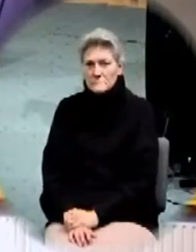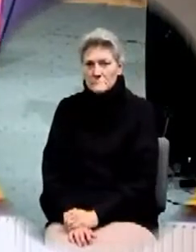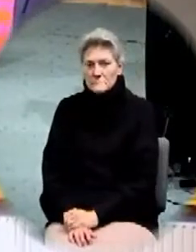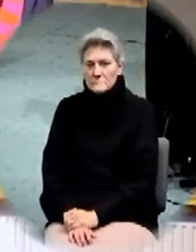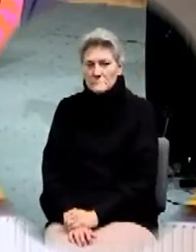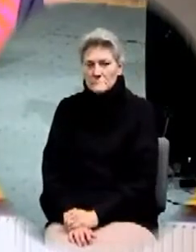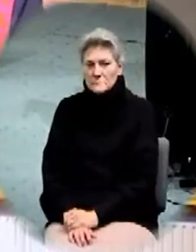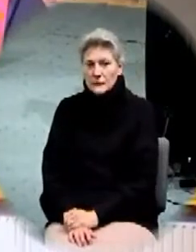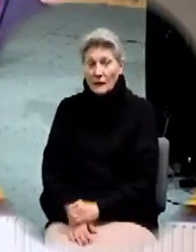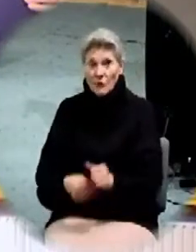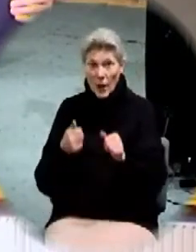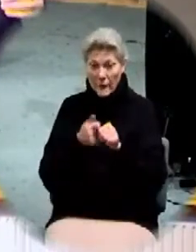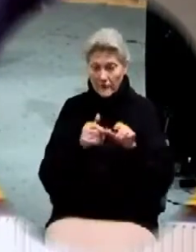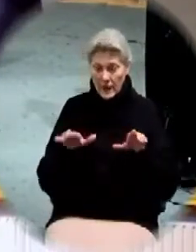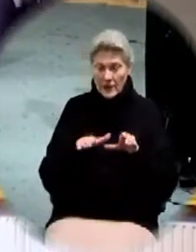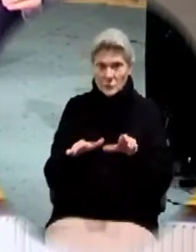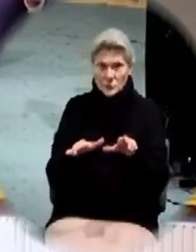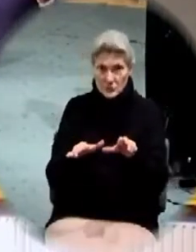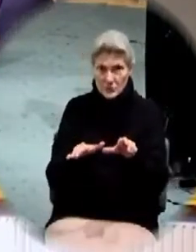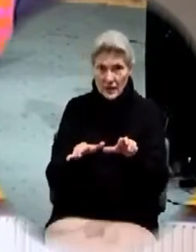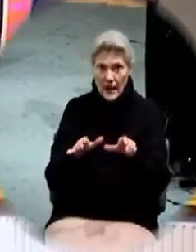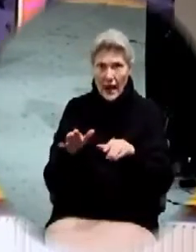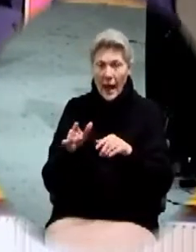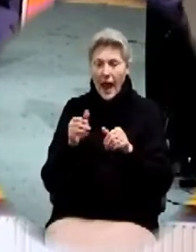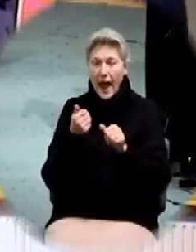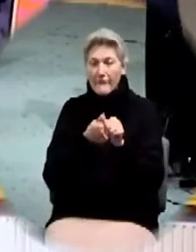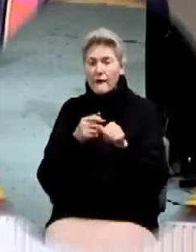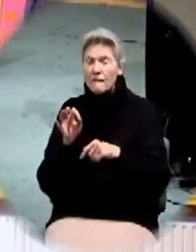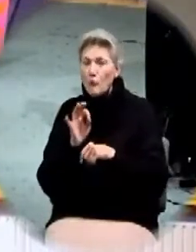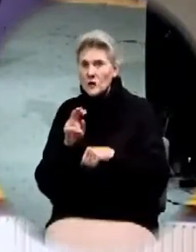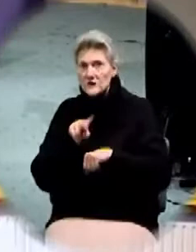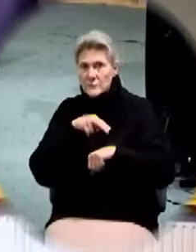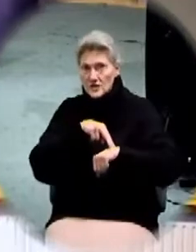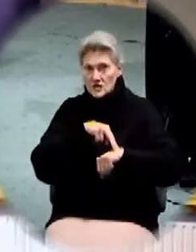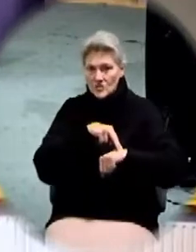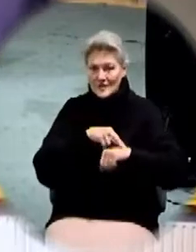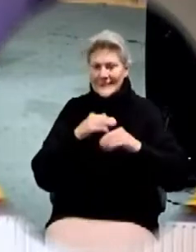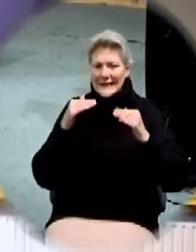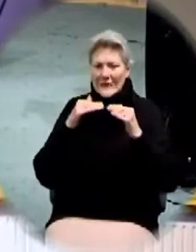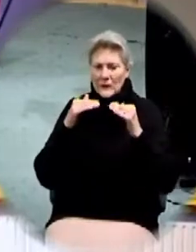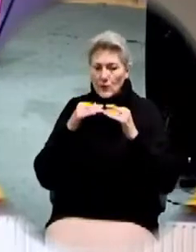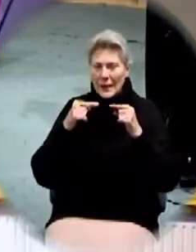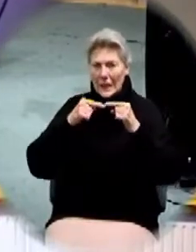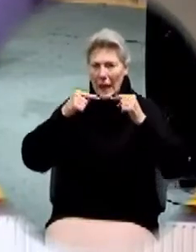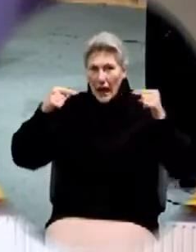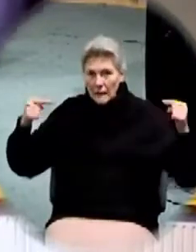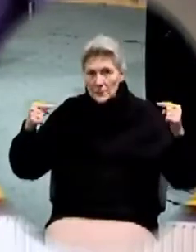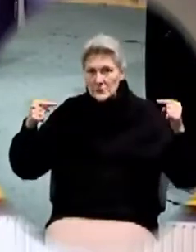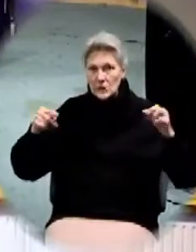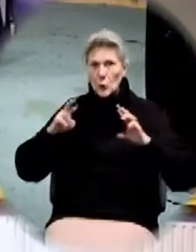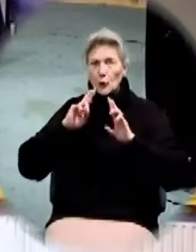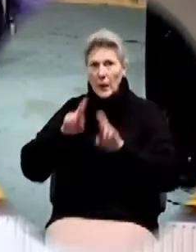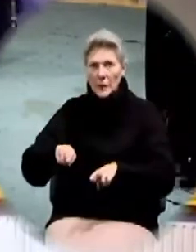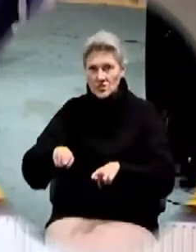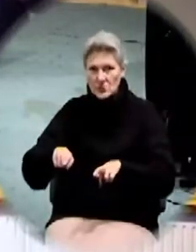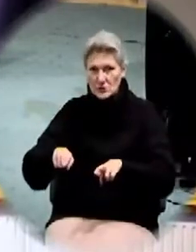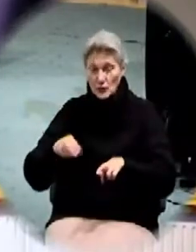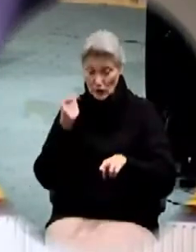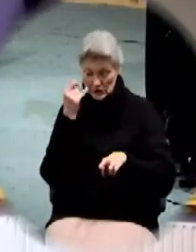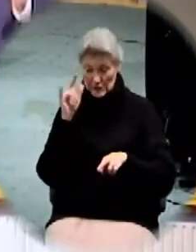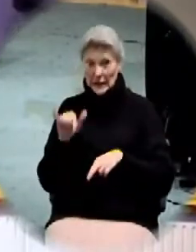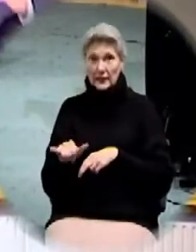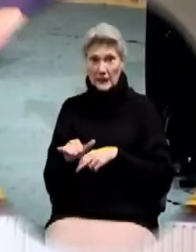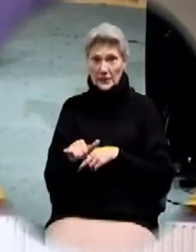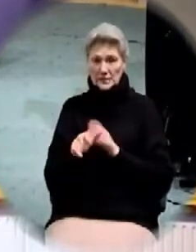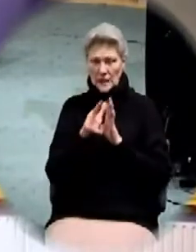for every action for every force in nature there's an equal and opposite reaction we understand that